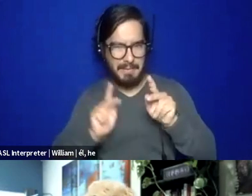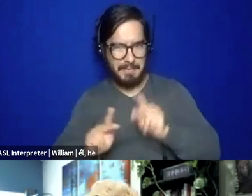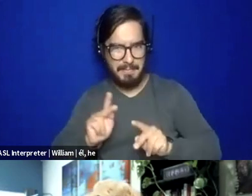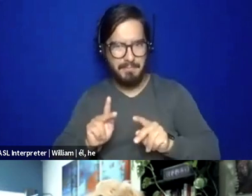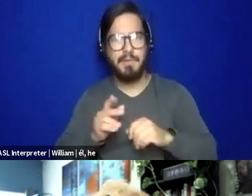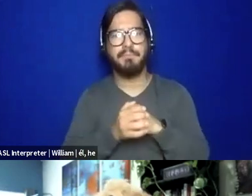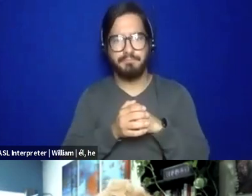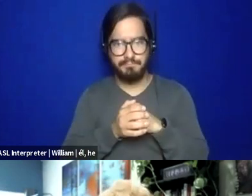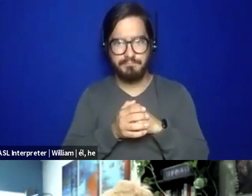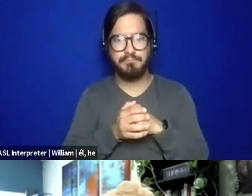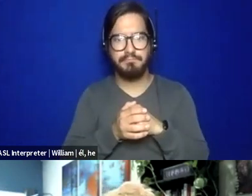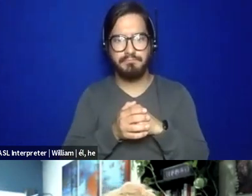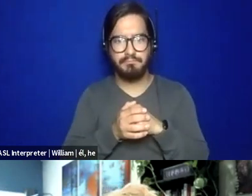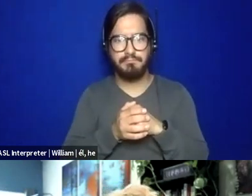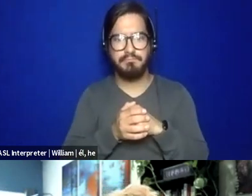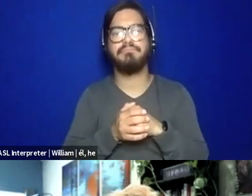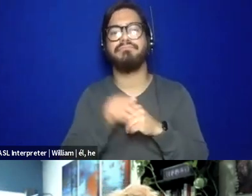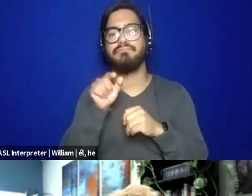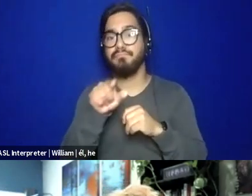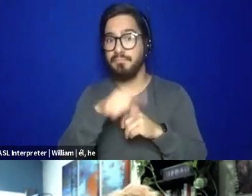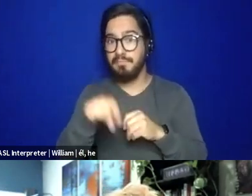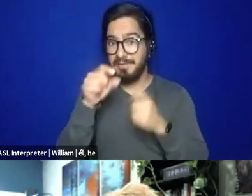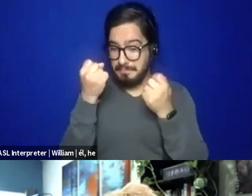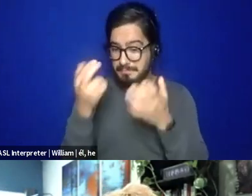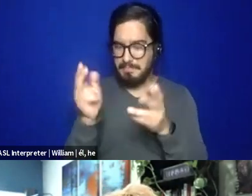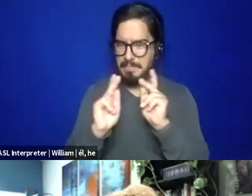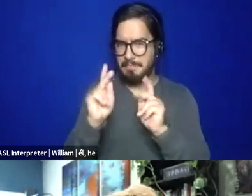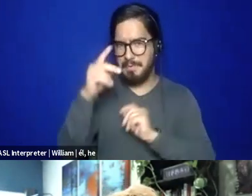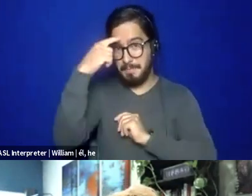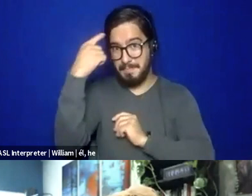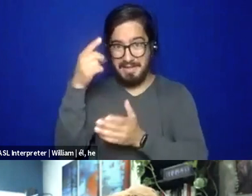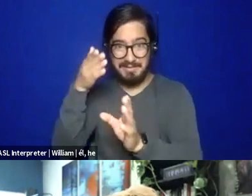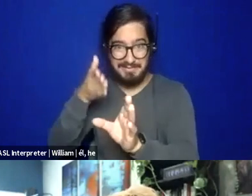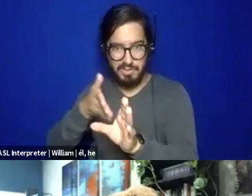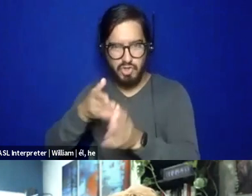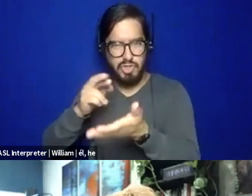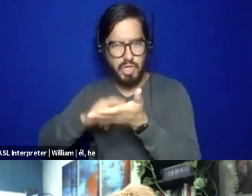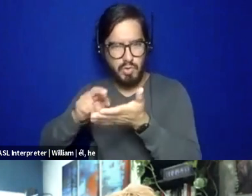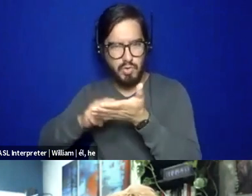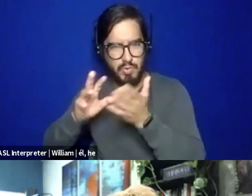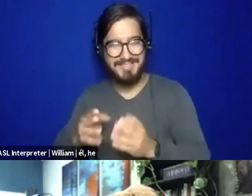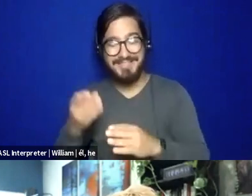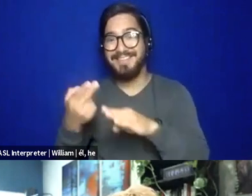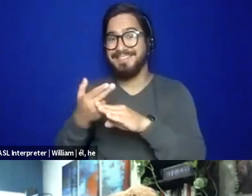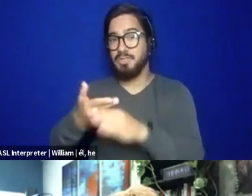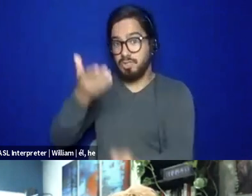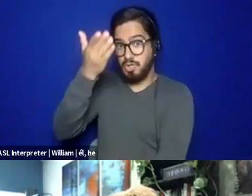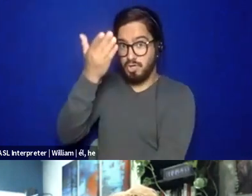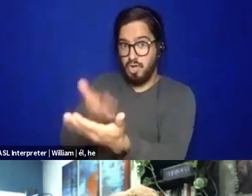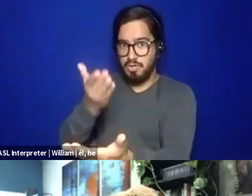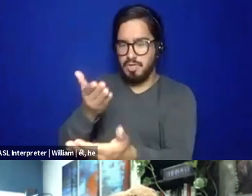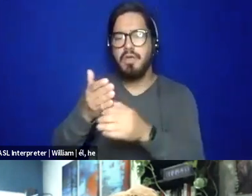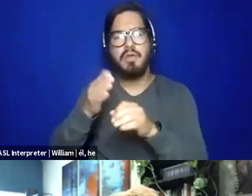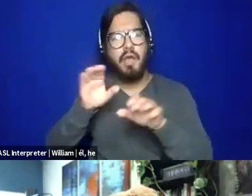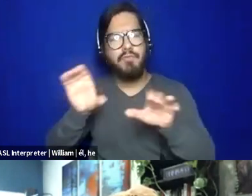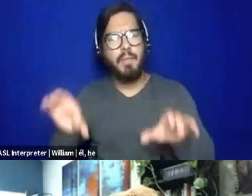the BCU and, um, they've done a lot of research around using like culturally competent evidence-based practices, um, in